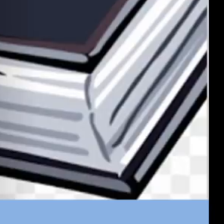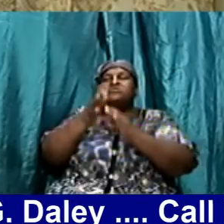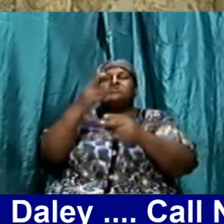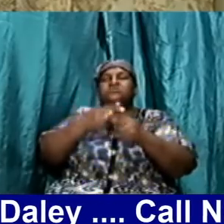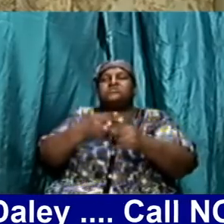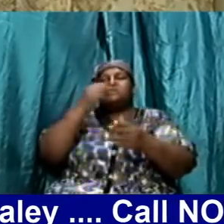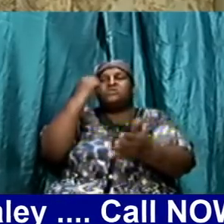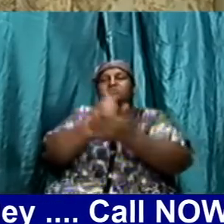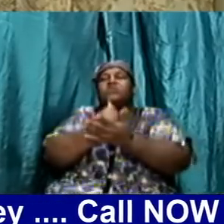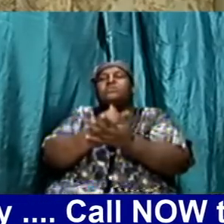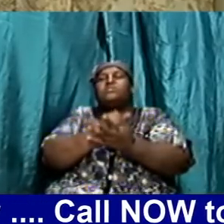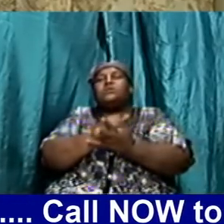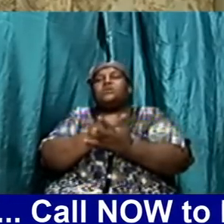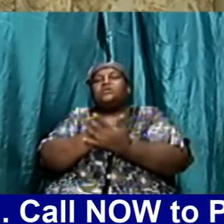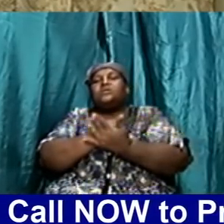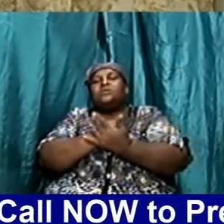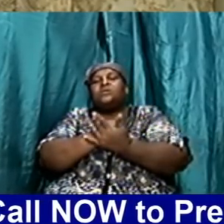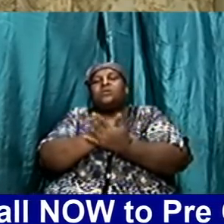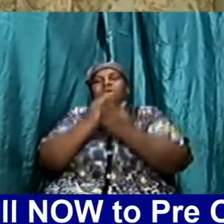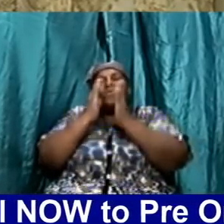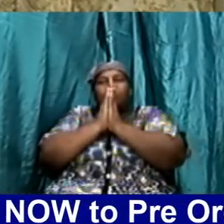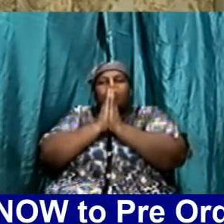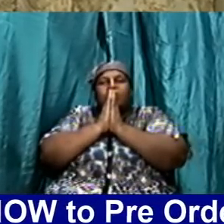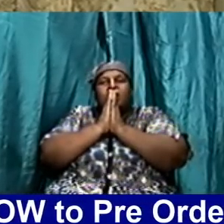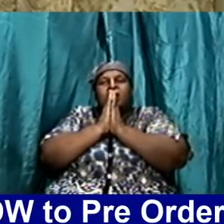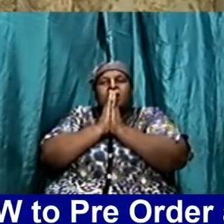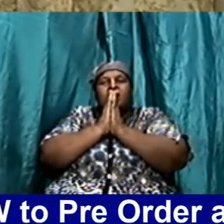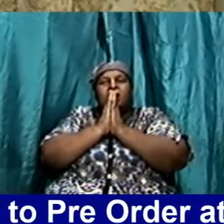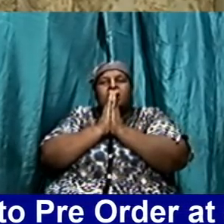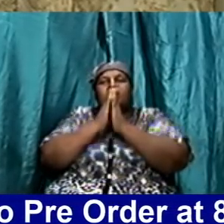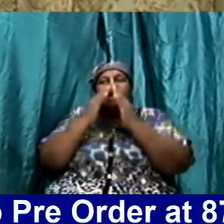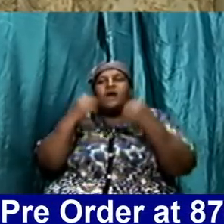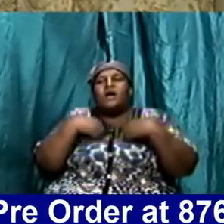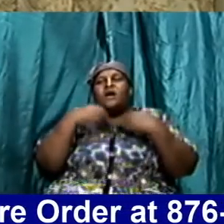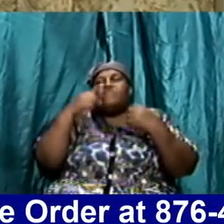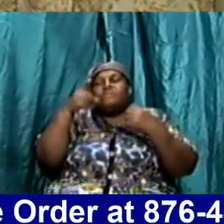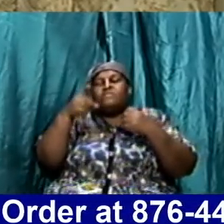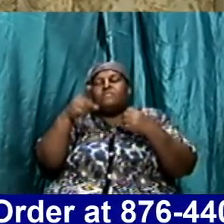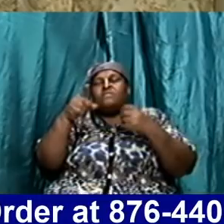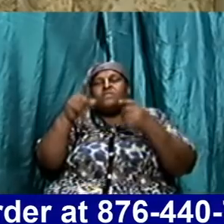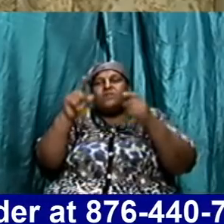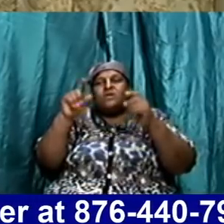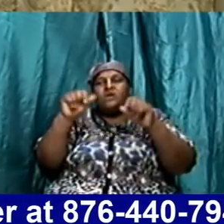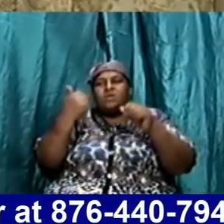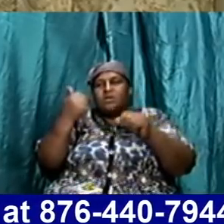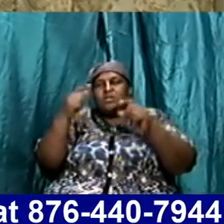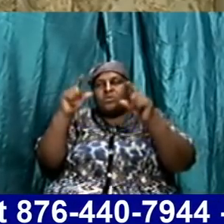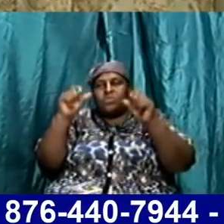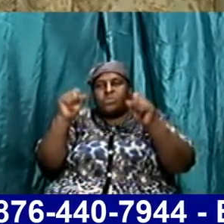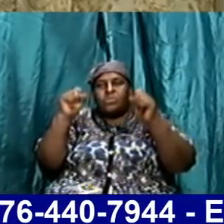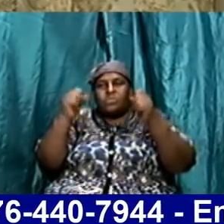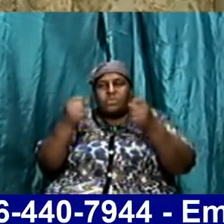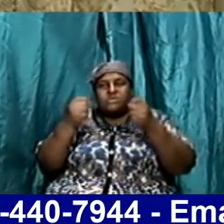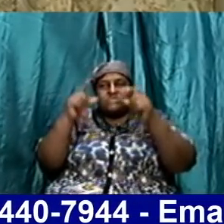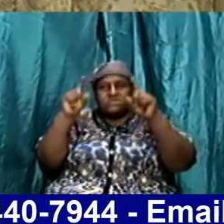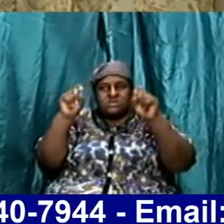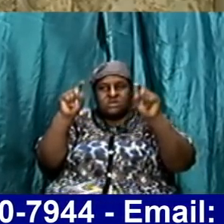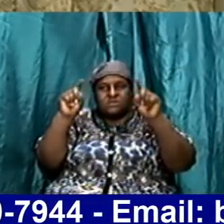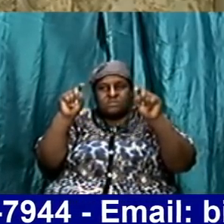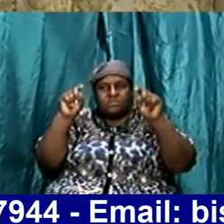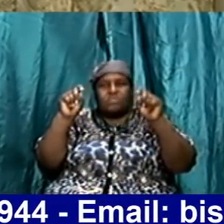praise God I pray God that if you have any questions Amen that you can